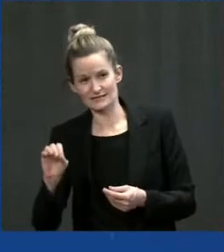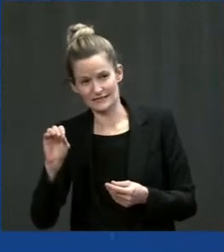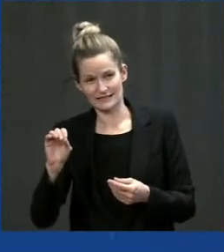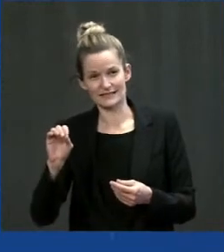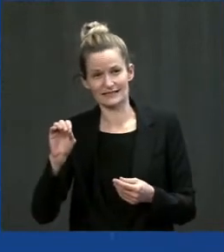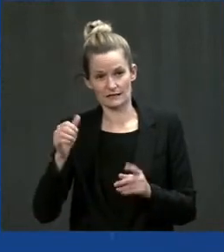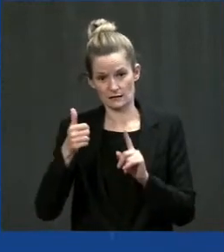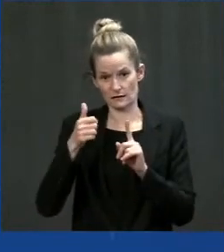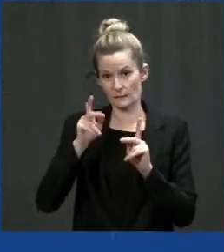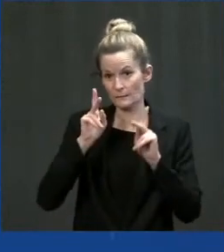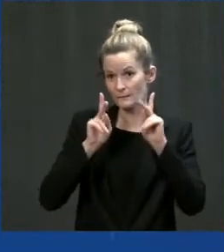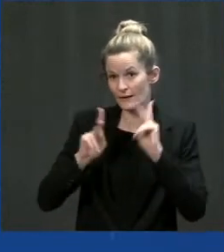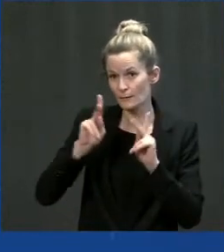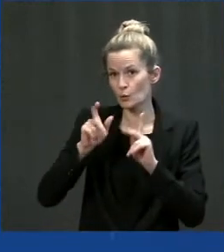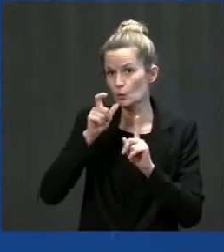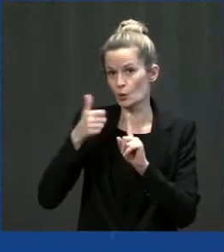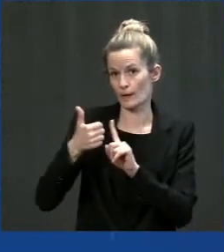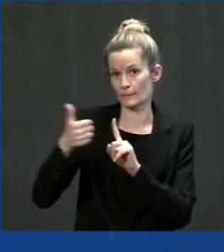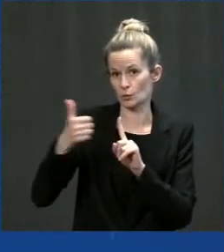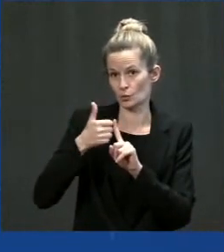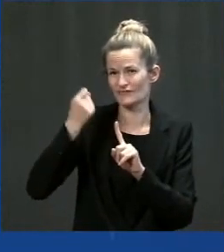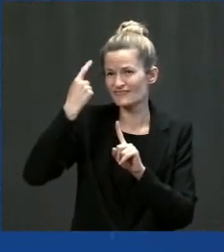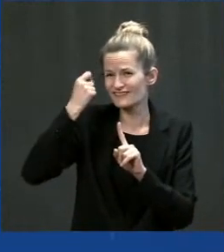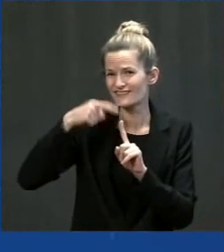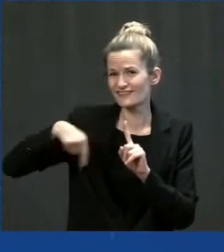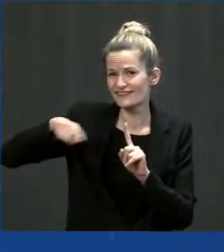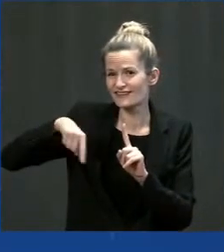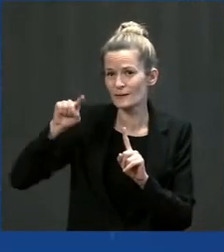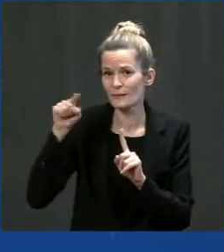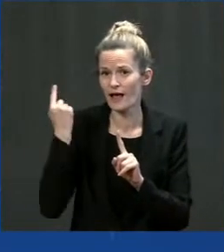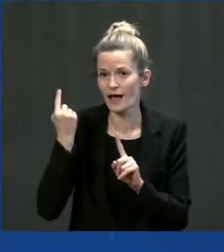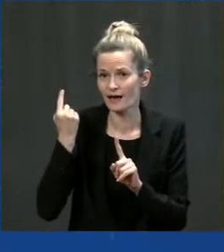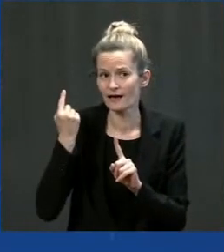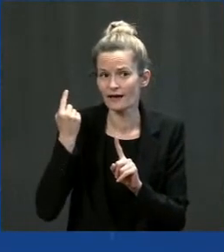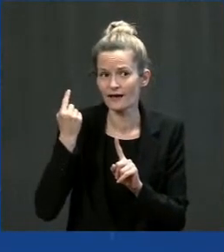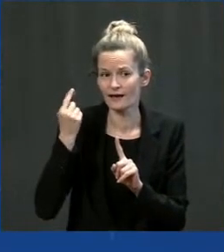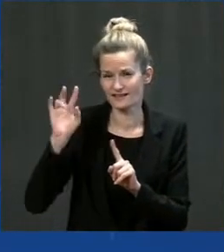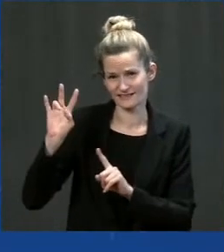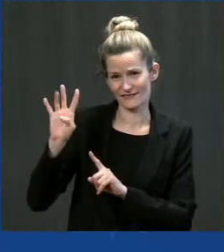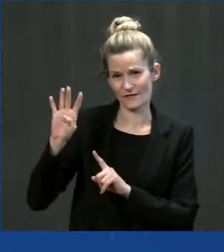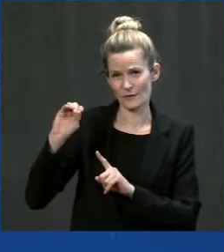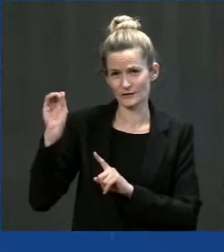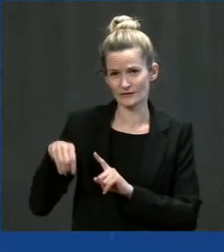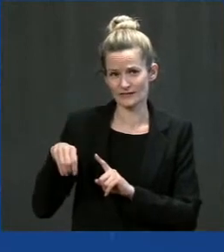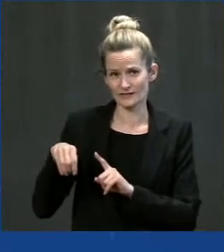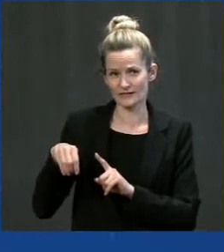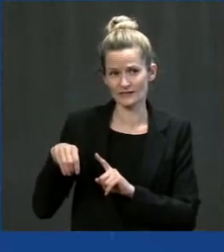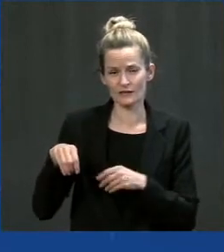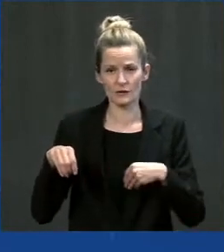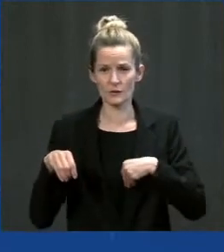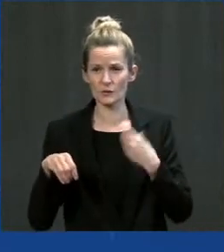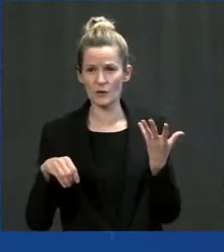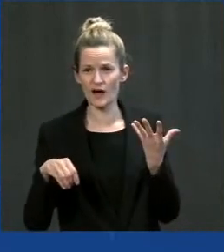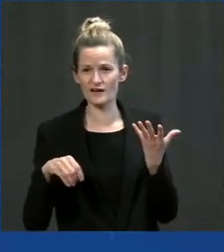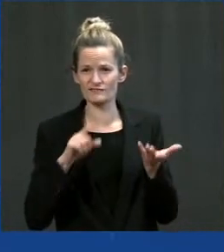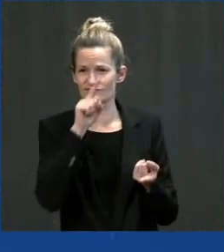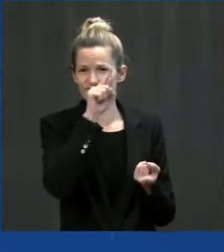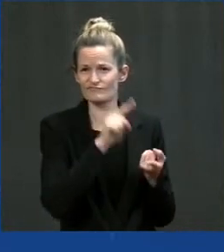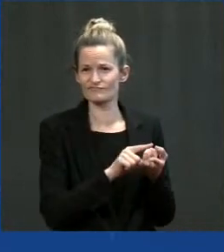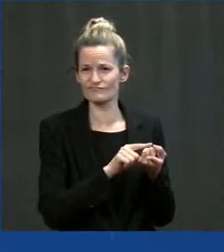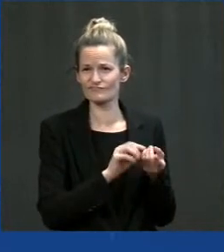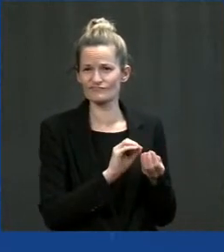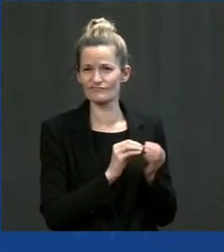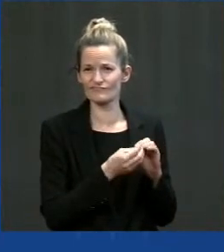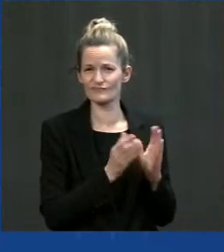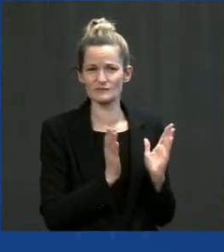are 3.9 times more likely to commute on public transportation. 7 percent of the trains and other